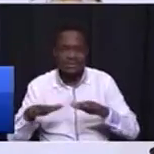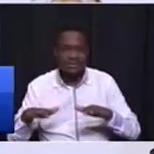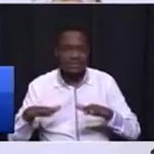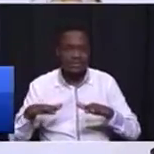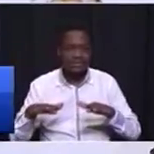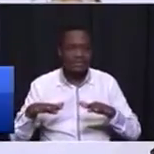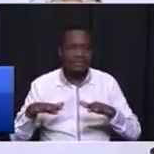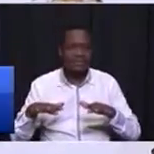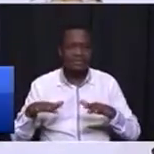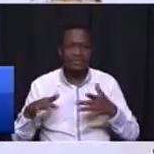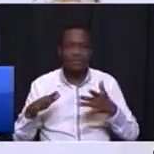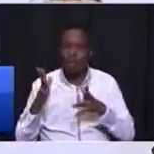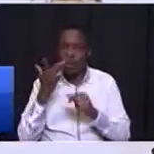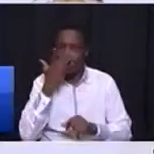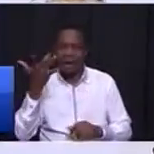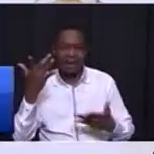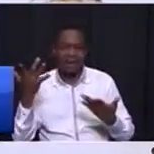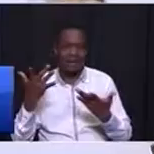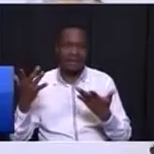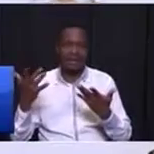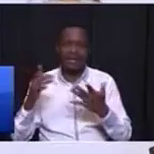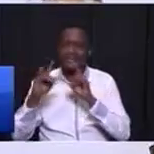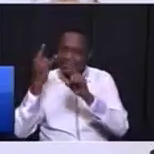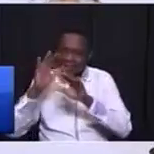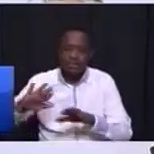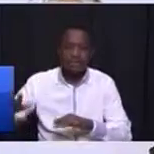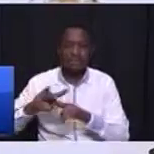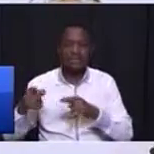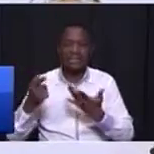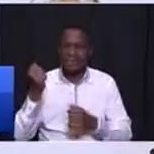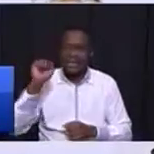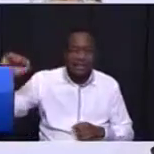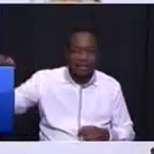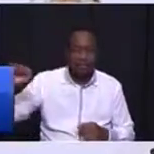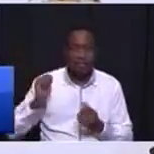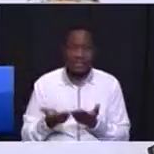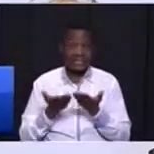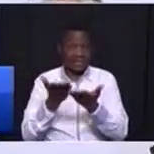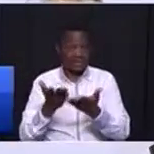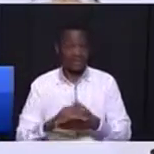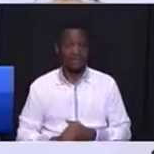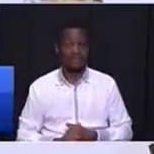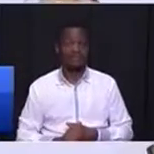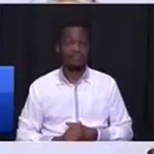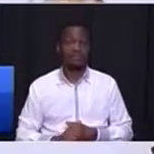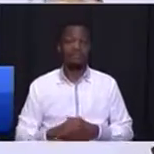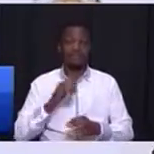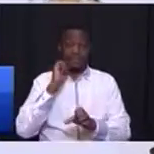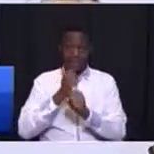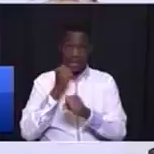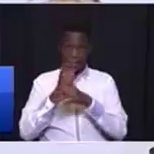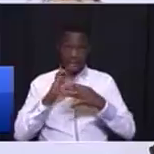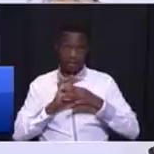so called colored townships have been ignored or neglected in service delivery I make a